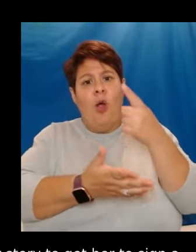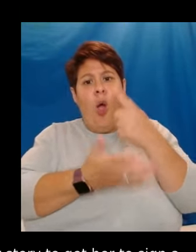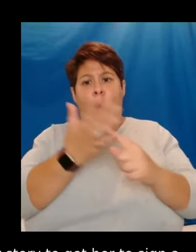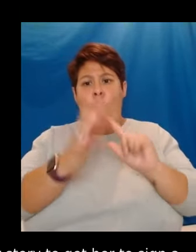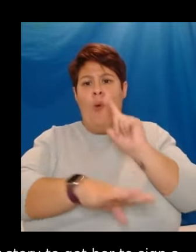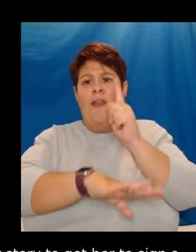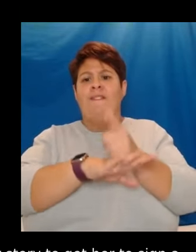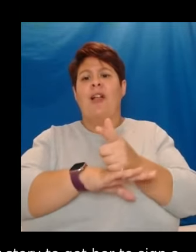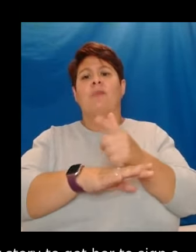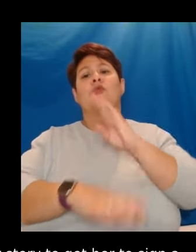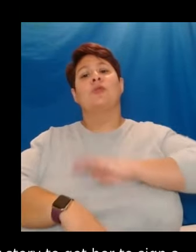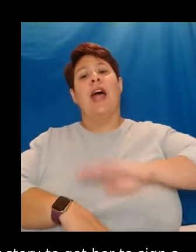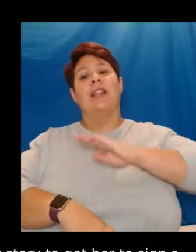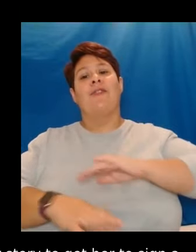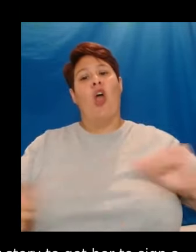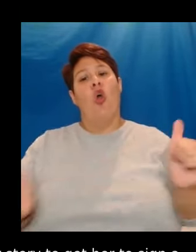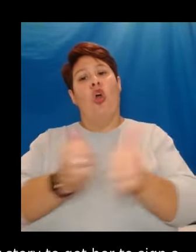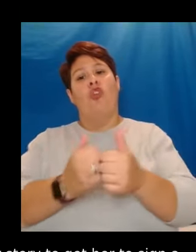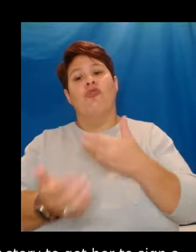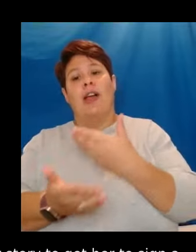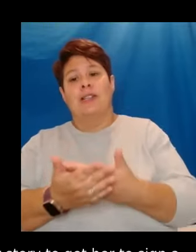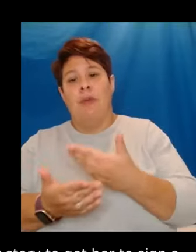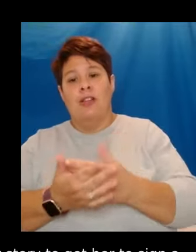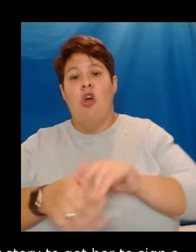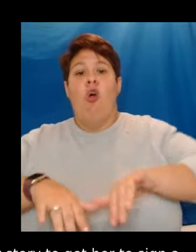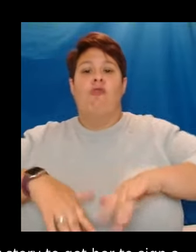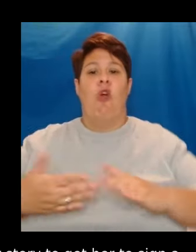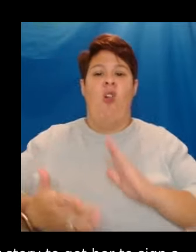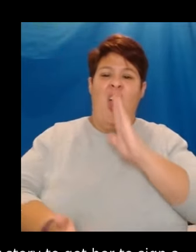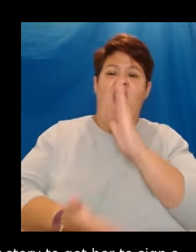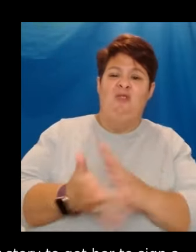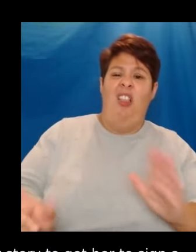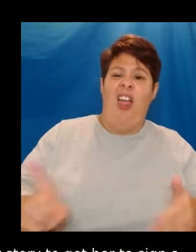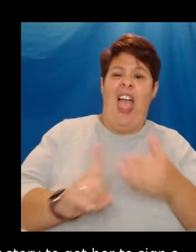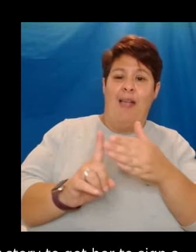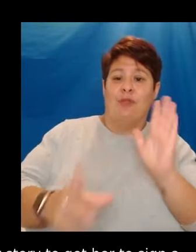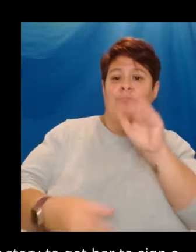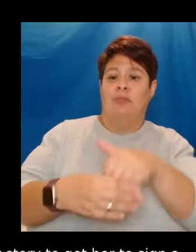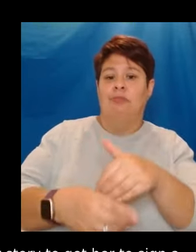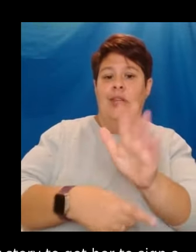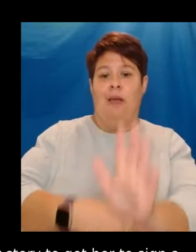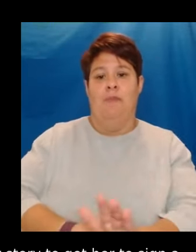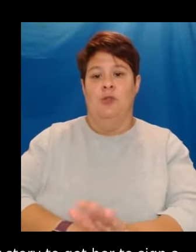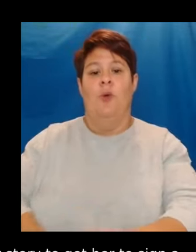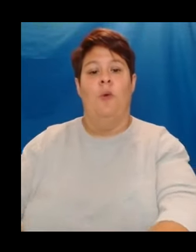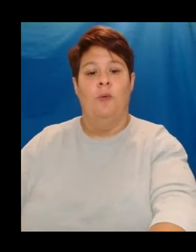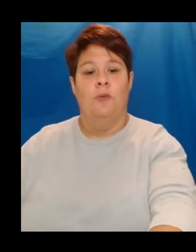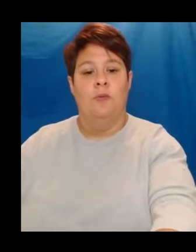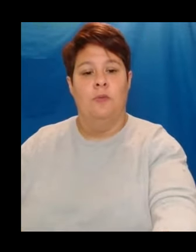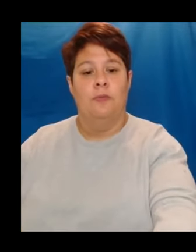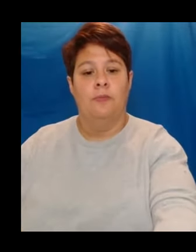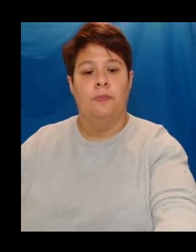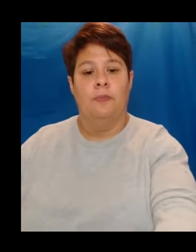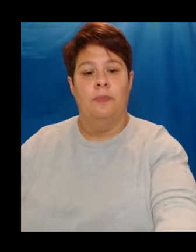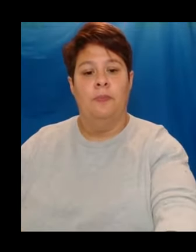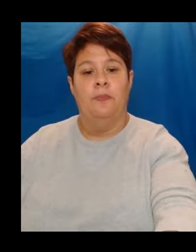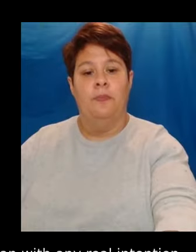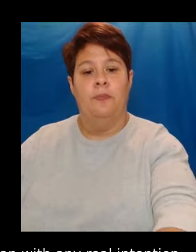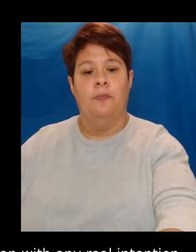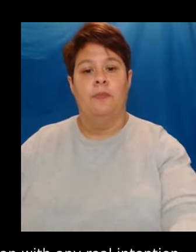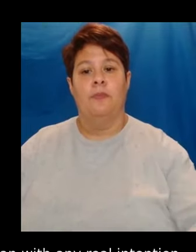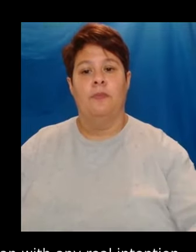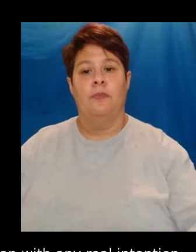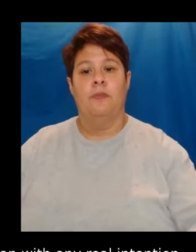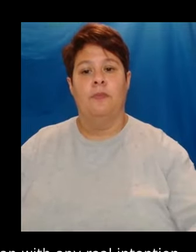contractual demands rather than with any real intention of making the episode. She tells the story of fighting for a